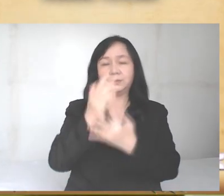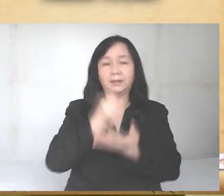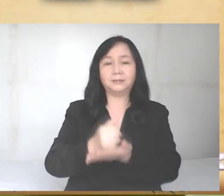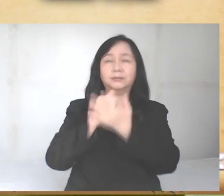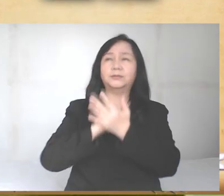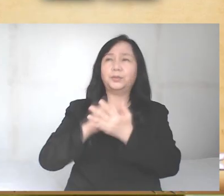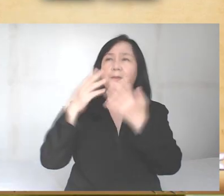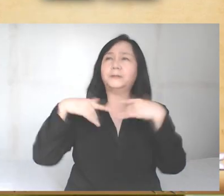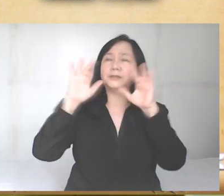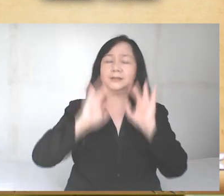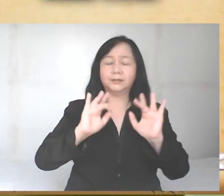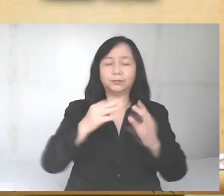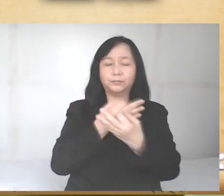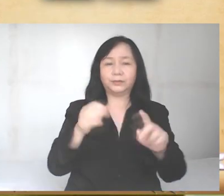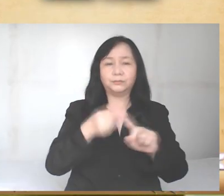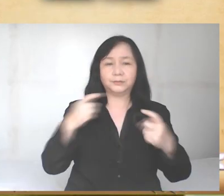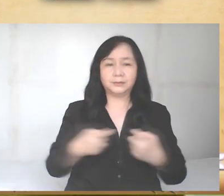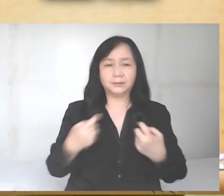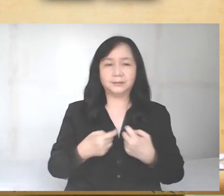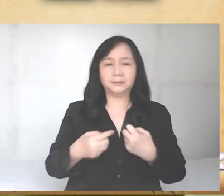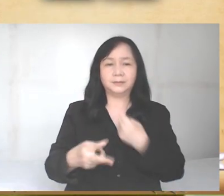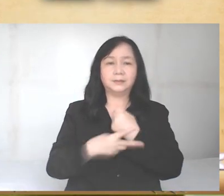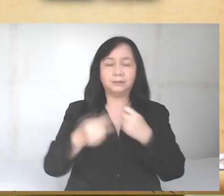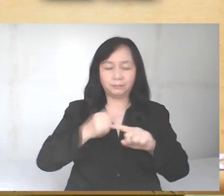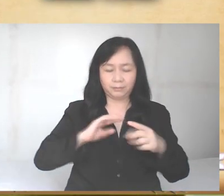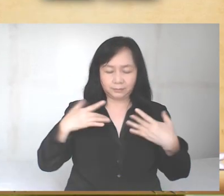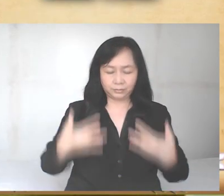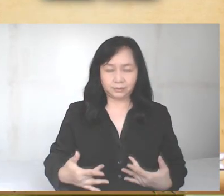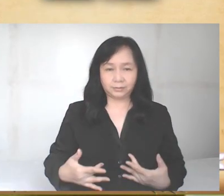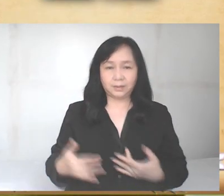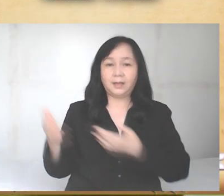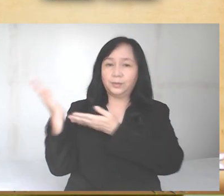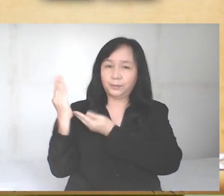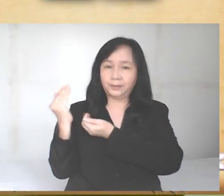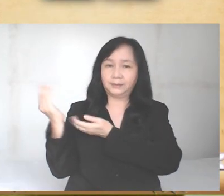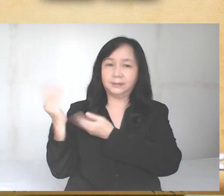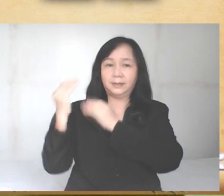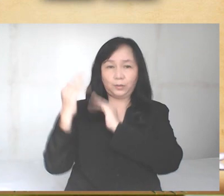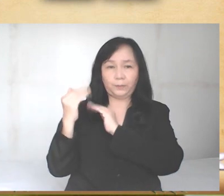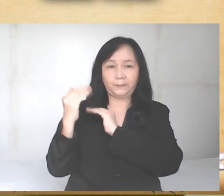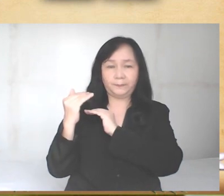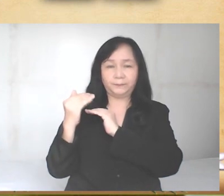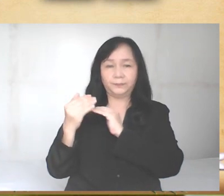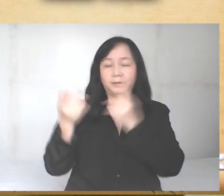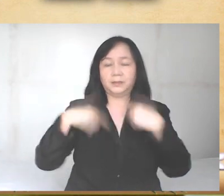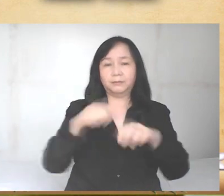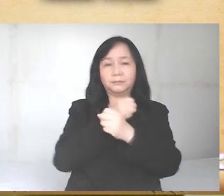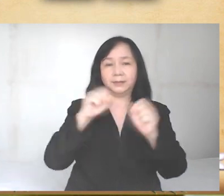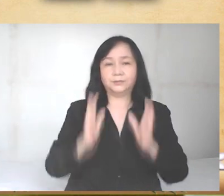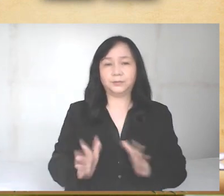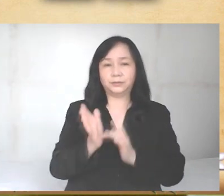your mercy, we may always be free from sin and safe from all distress, as we await the blessed hope and the coming